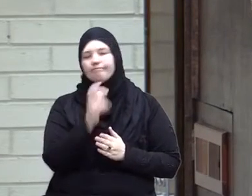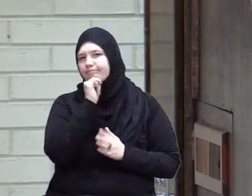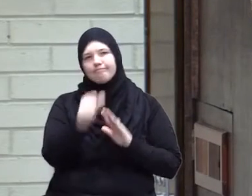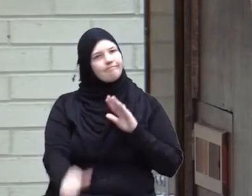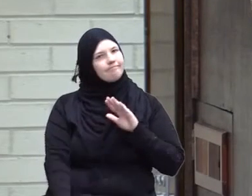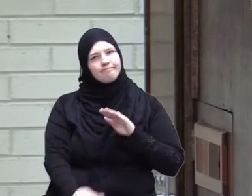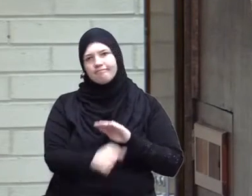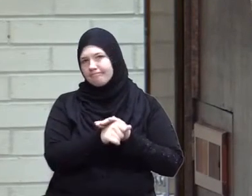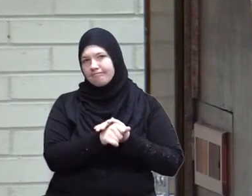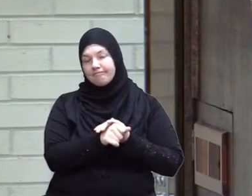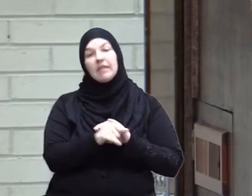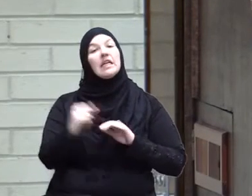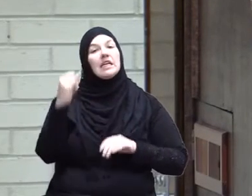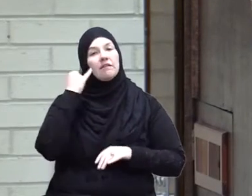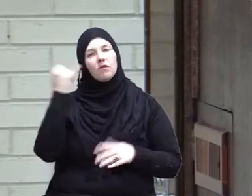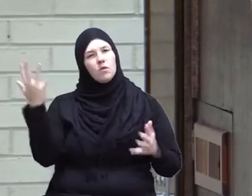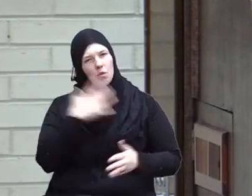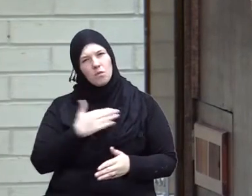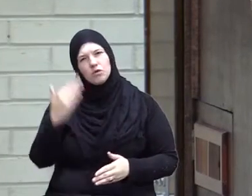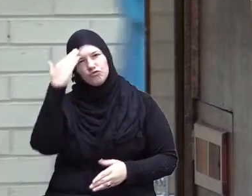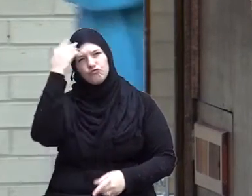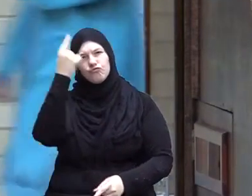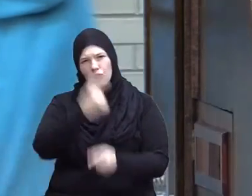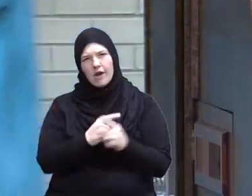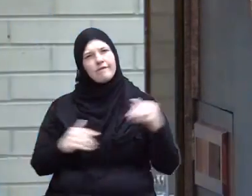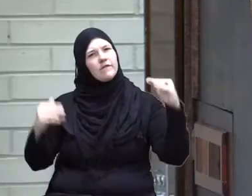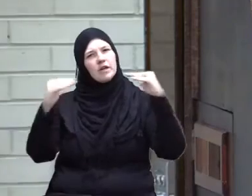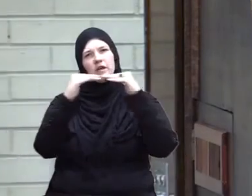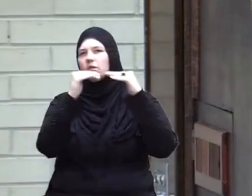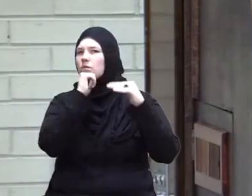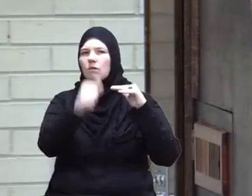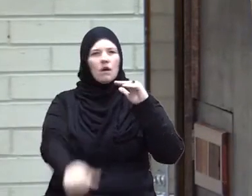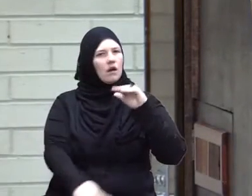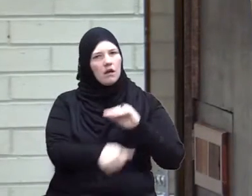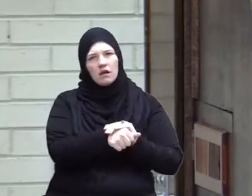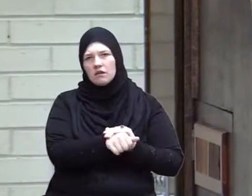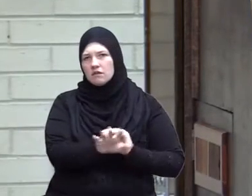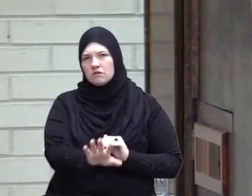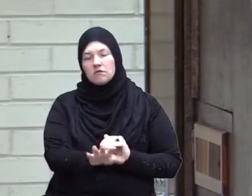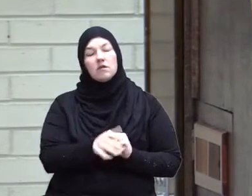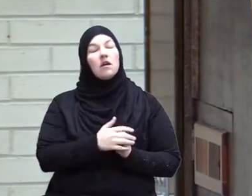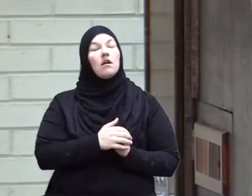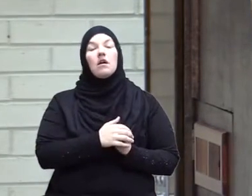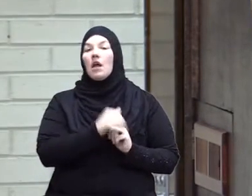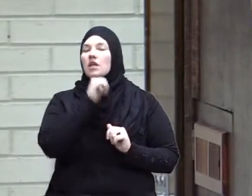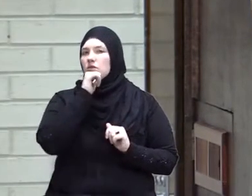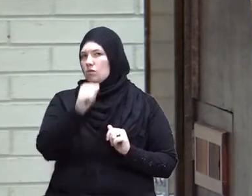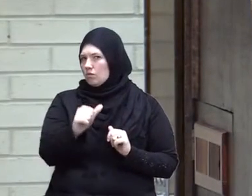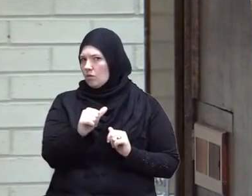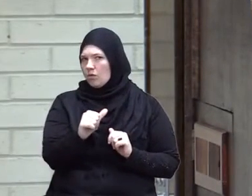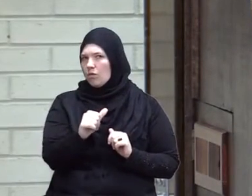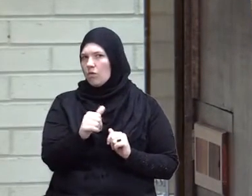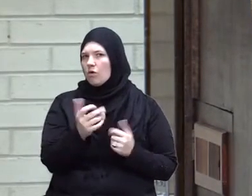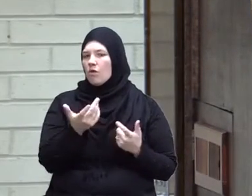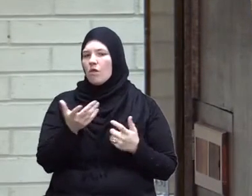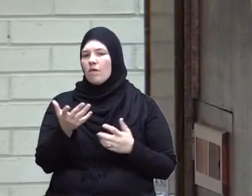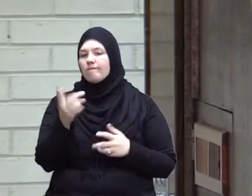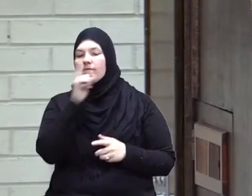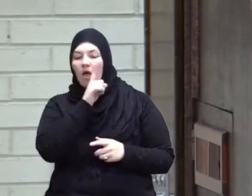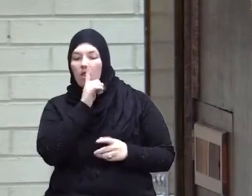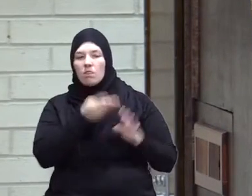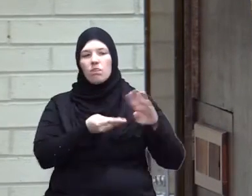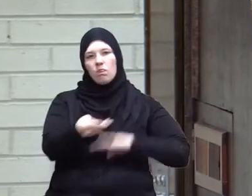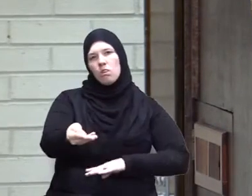it when you know what is right and what is just don't hide it and don't confuse truth with falsehood